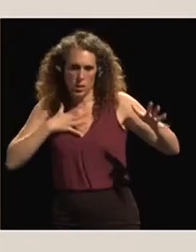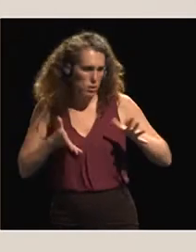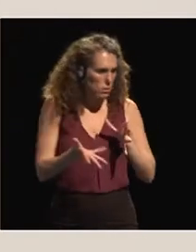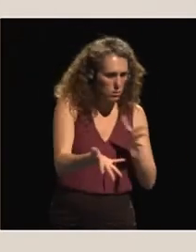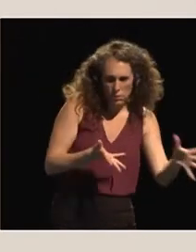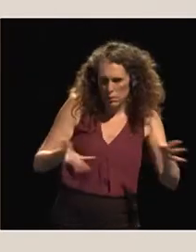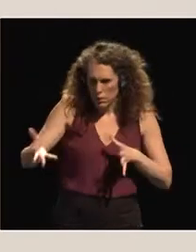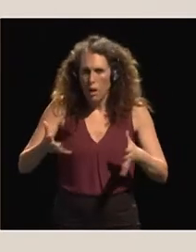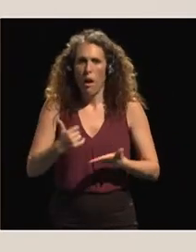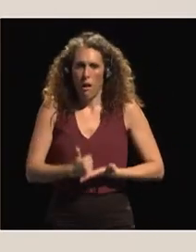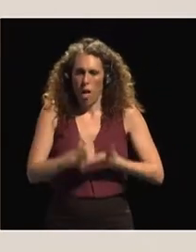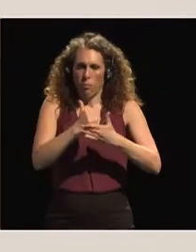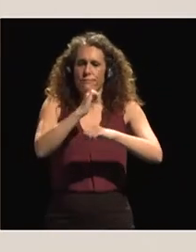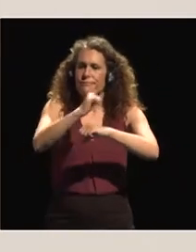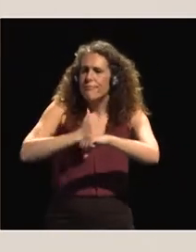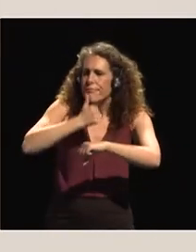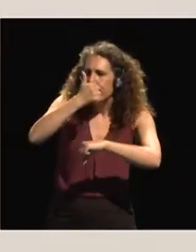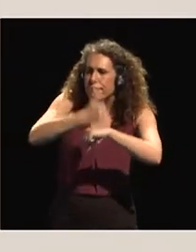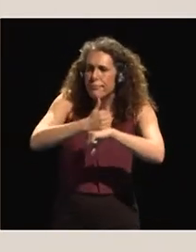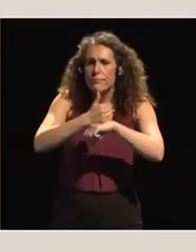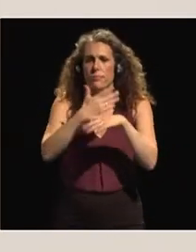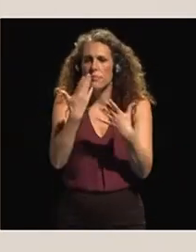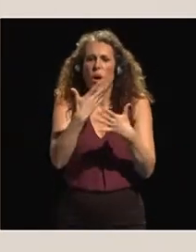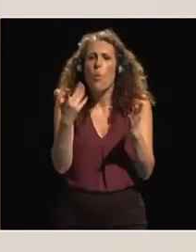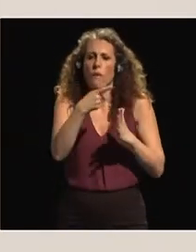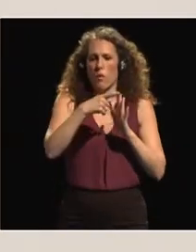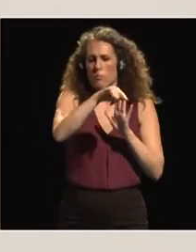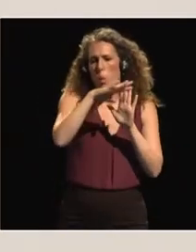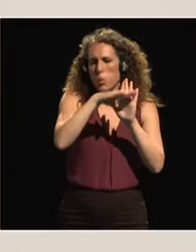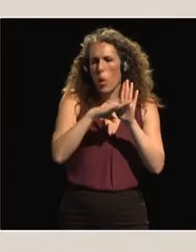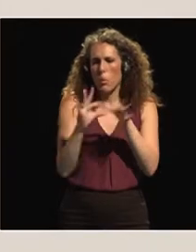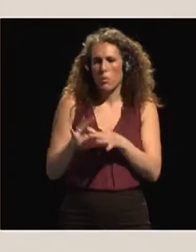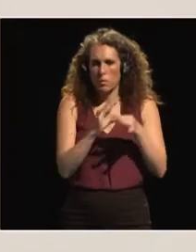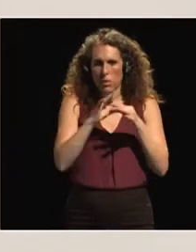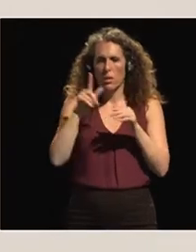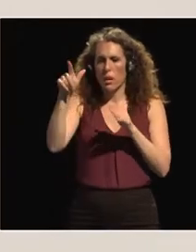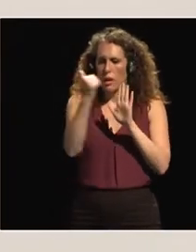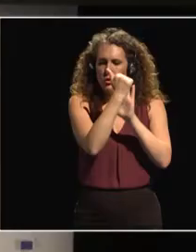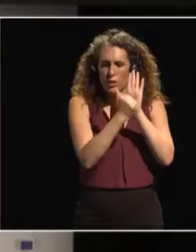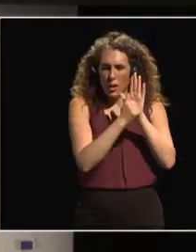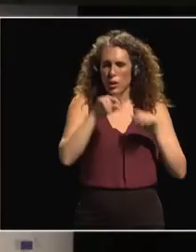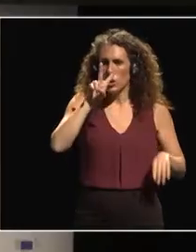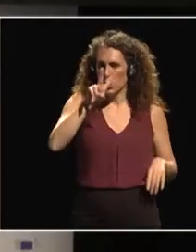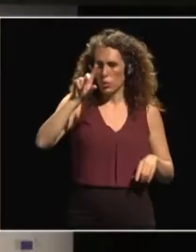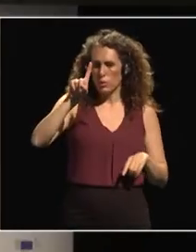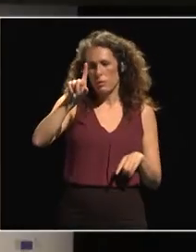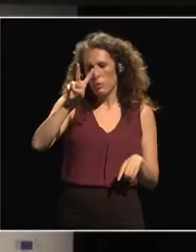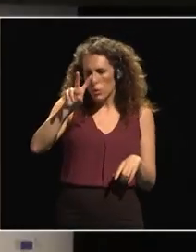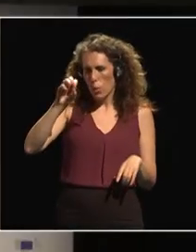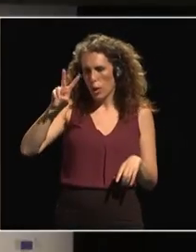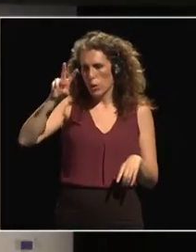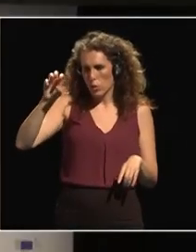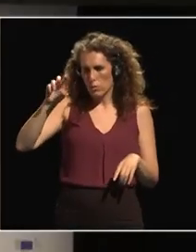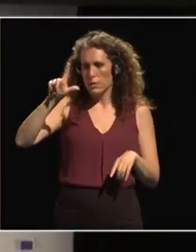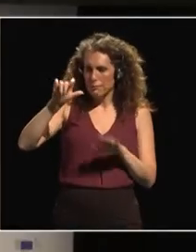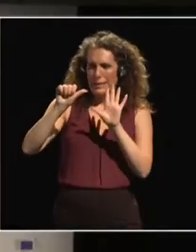of the priority program in the Agenda 2063. We also advocate